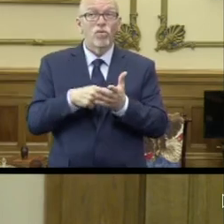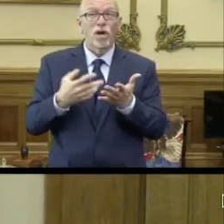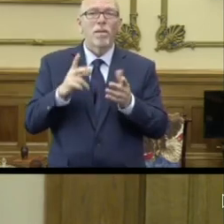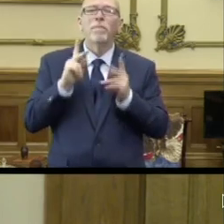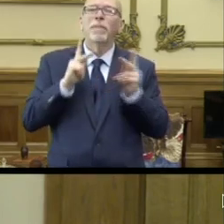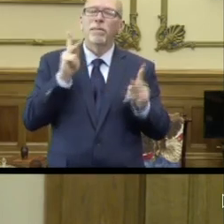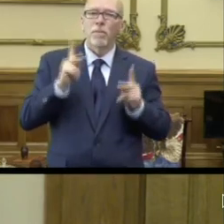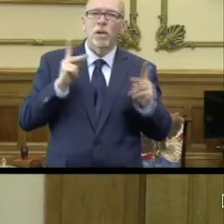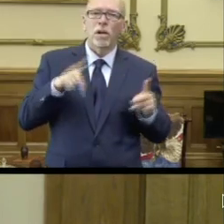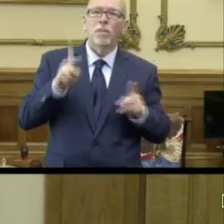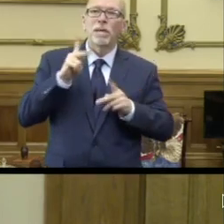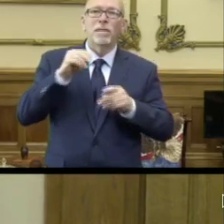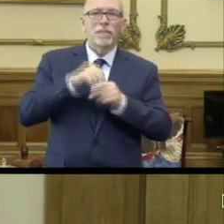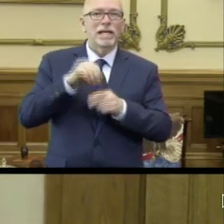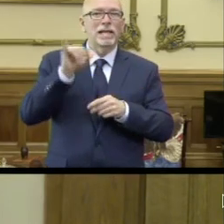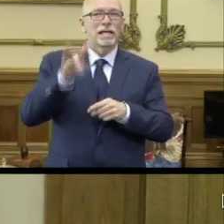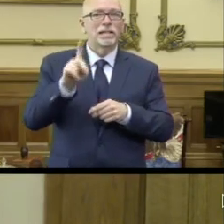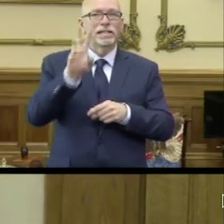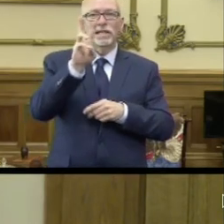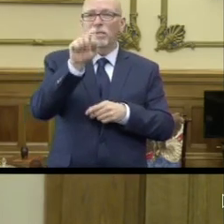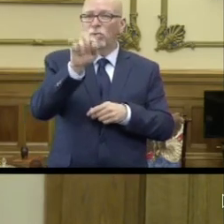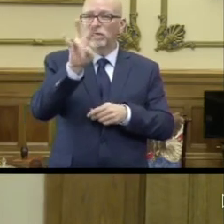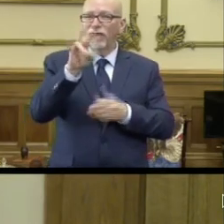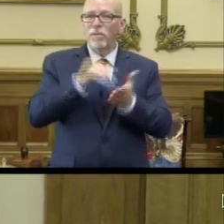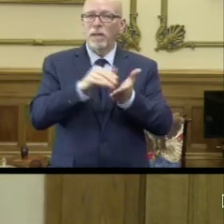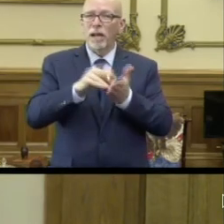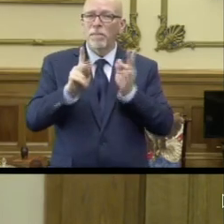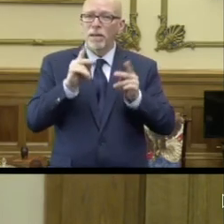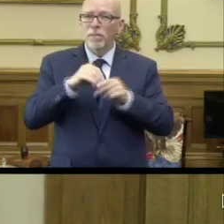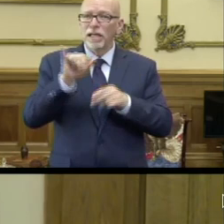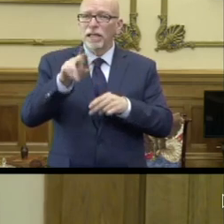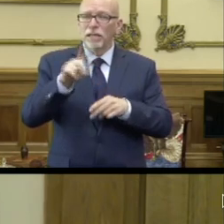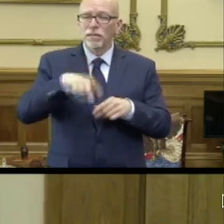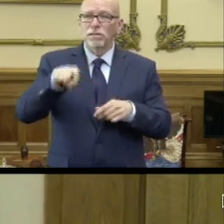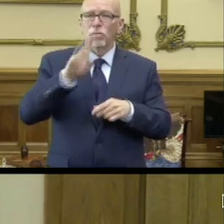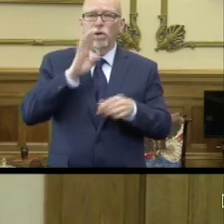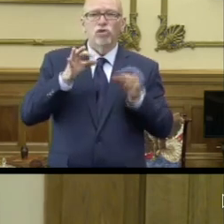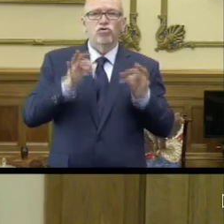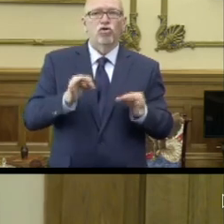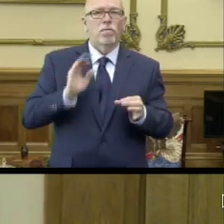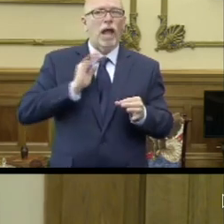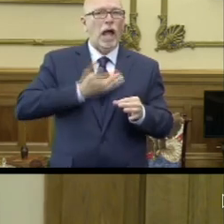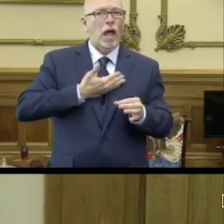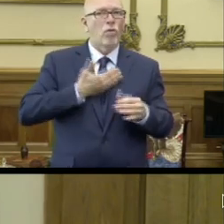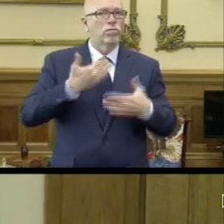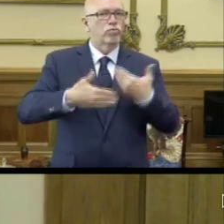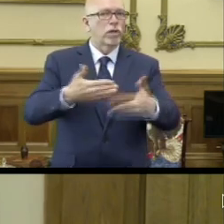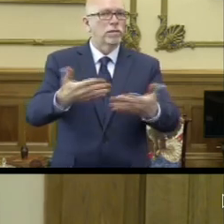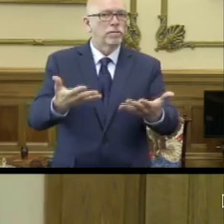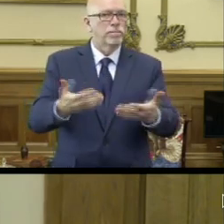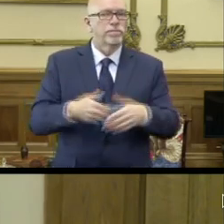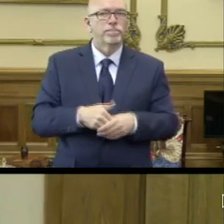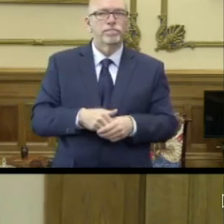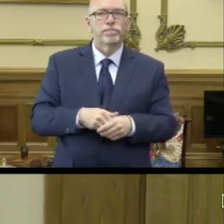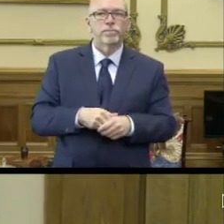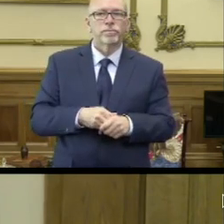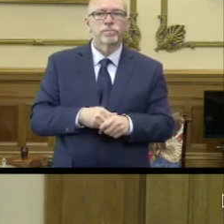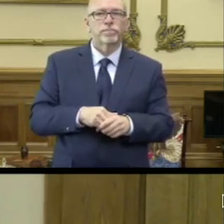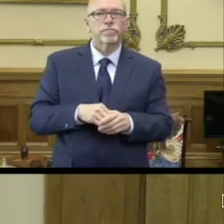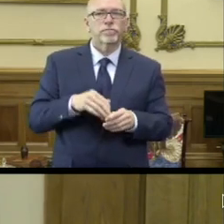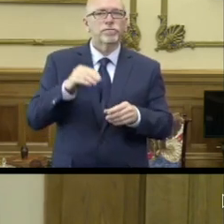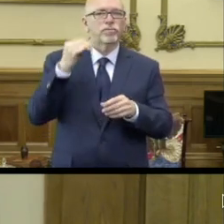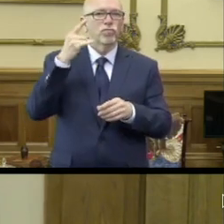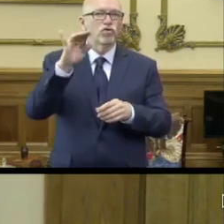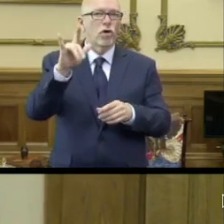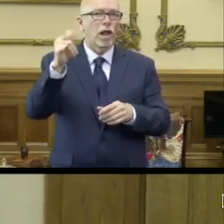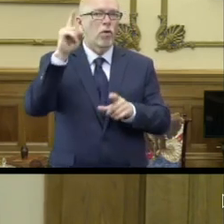in our state, 6.7 million Hoosiers, will determine where we are, in large part, in